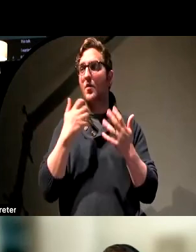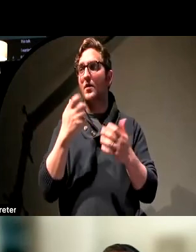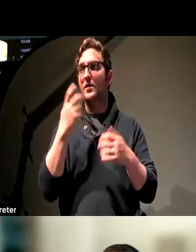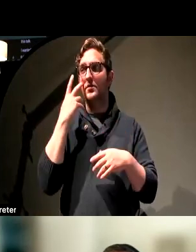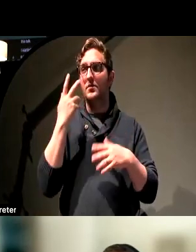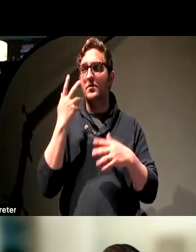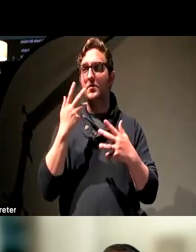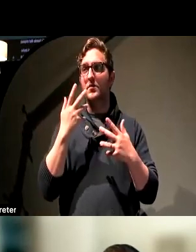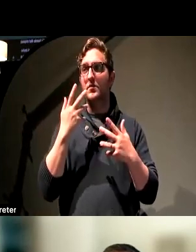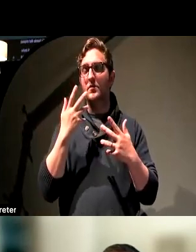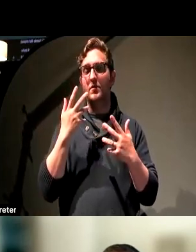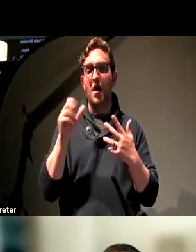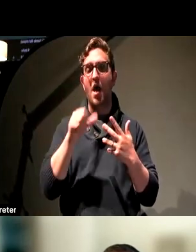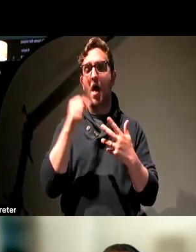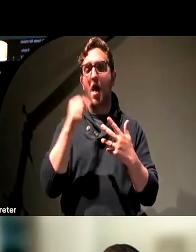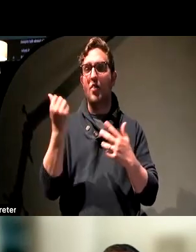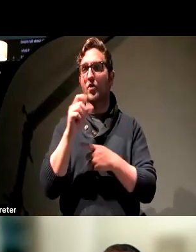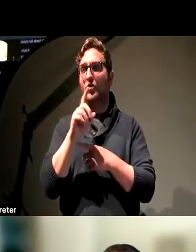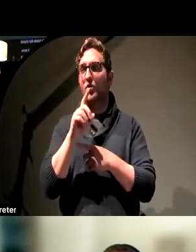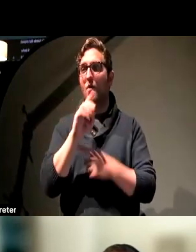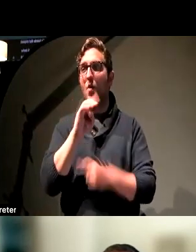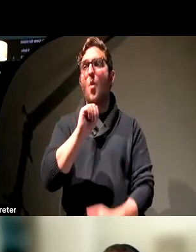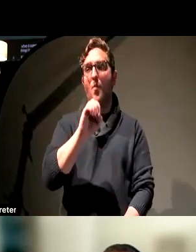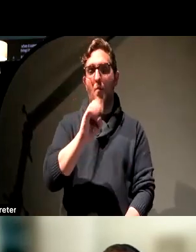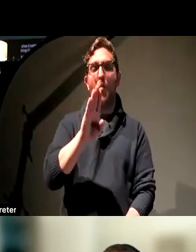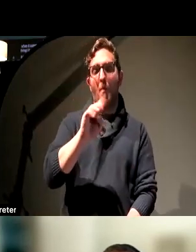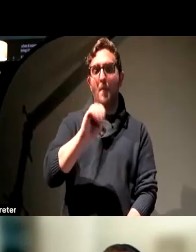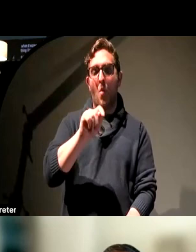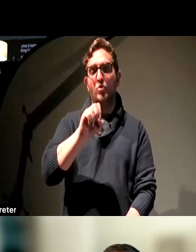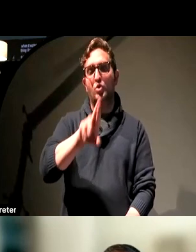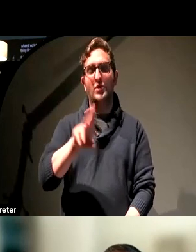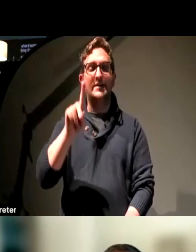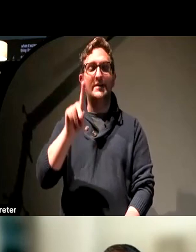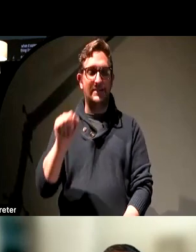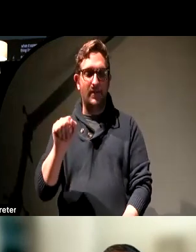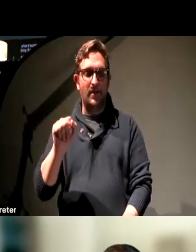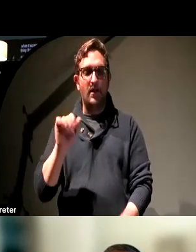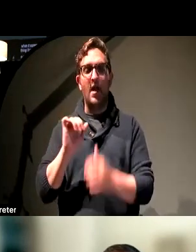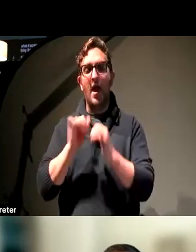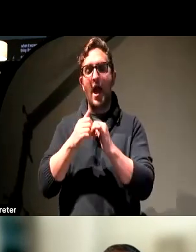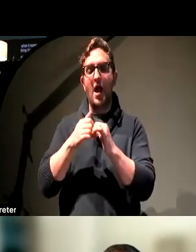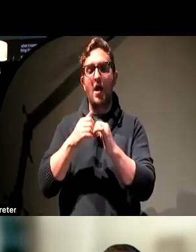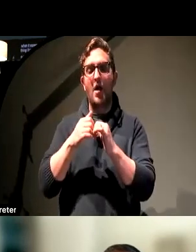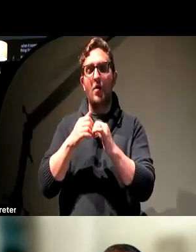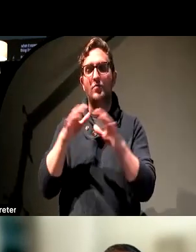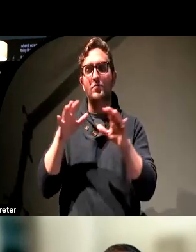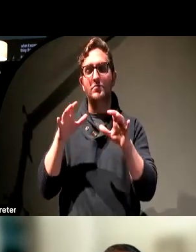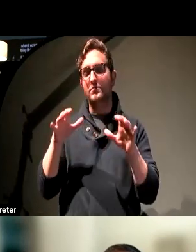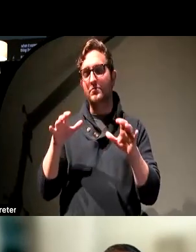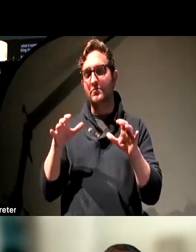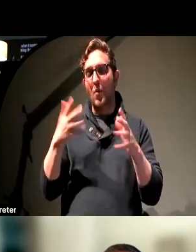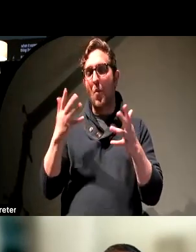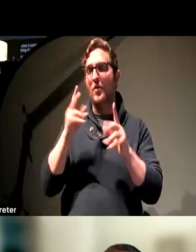disabilities and what sort of things you would do to be accessible to people without fine motor skills either. Do you have any